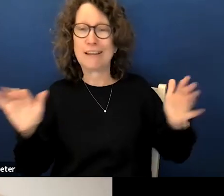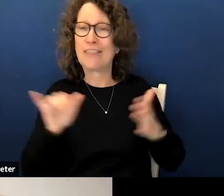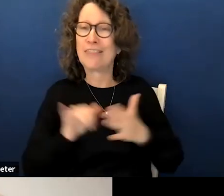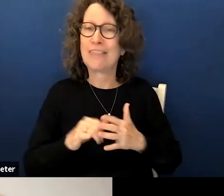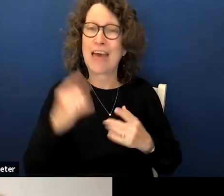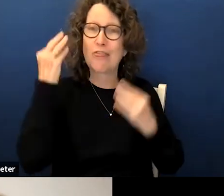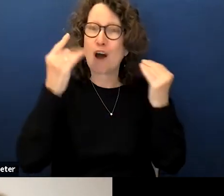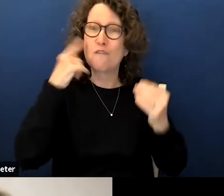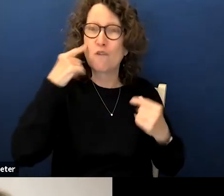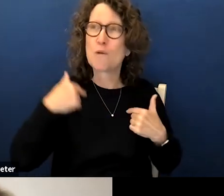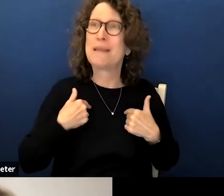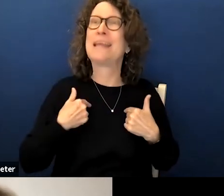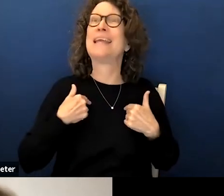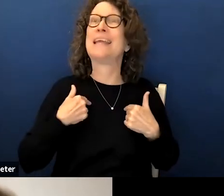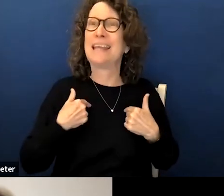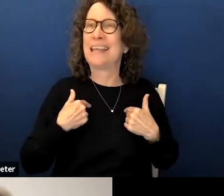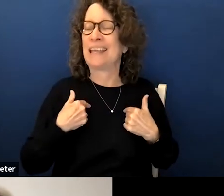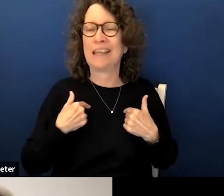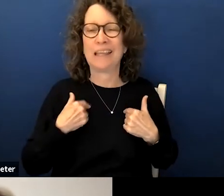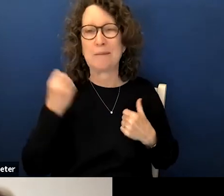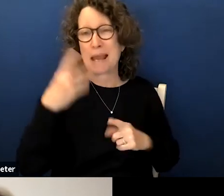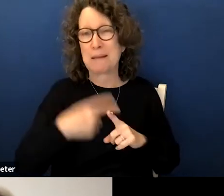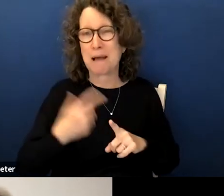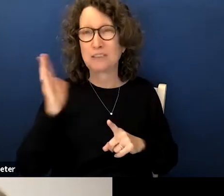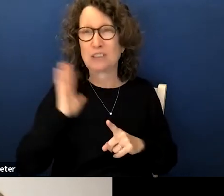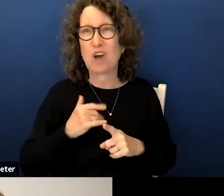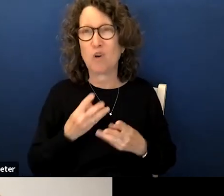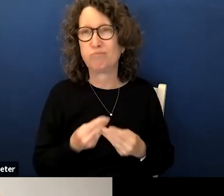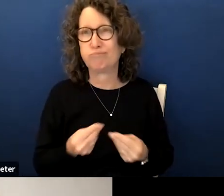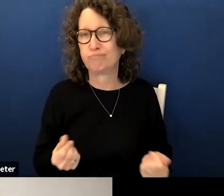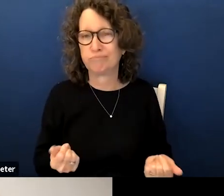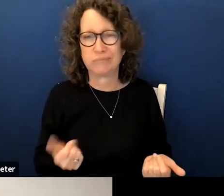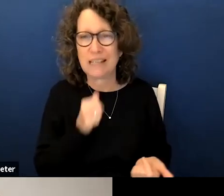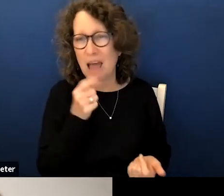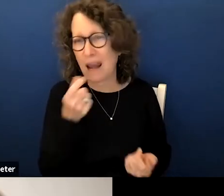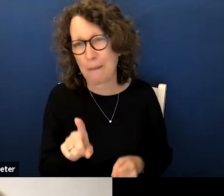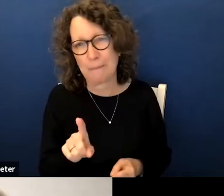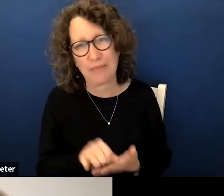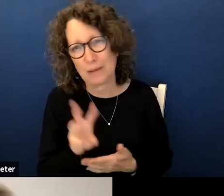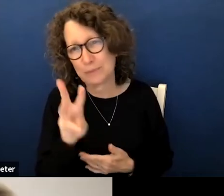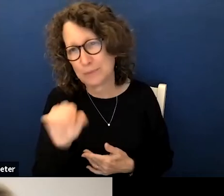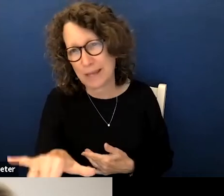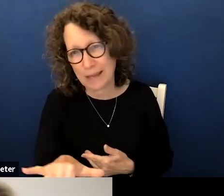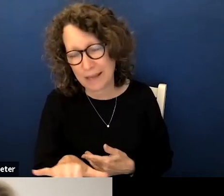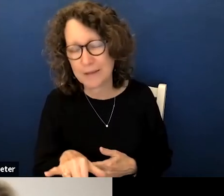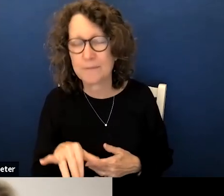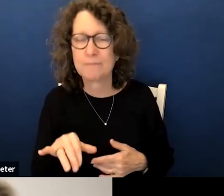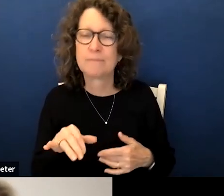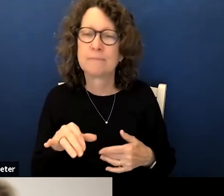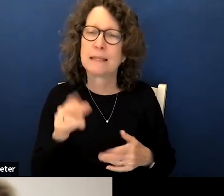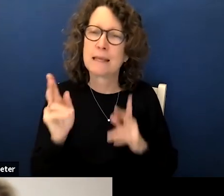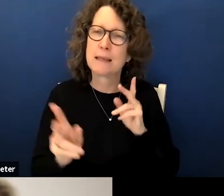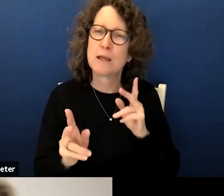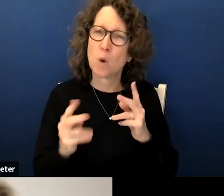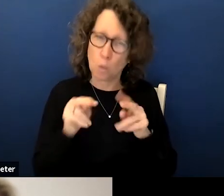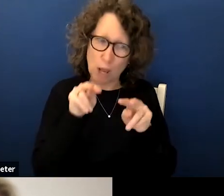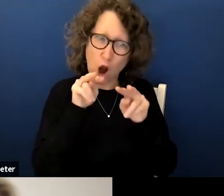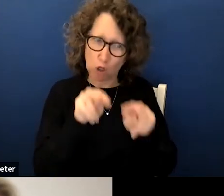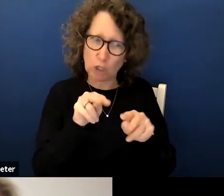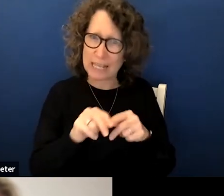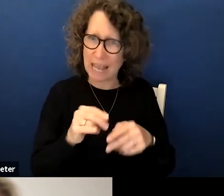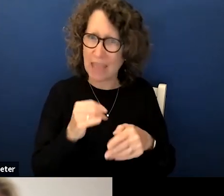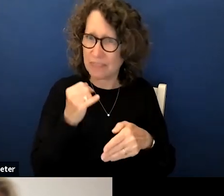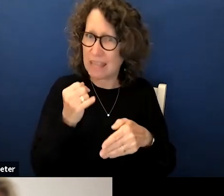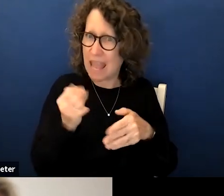for me waned many months ago and experts are saying that we're looking at the end of the